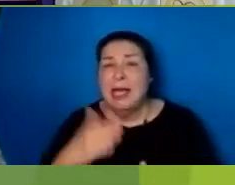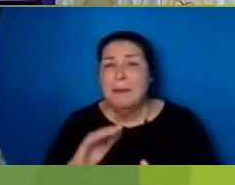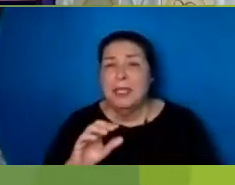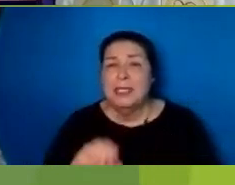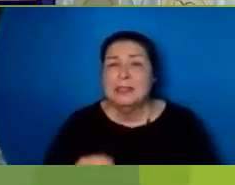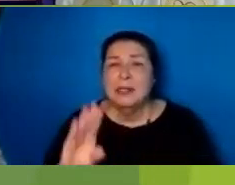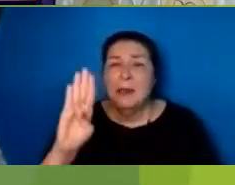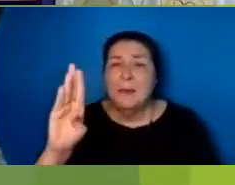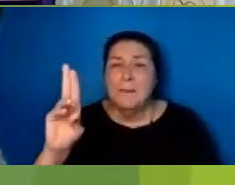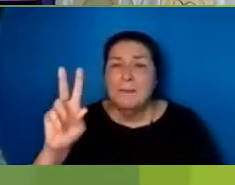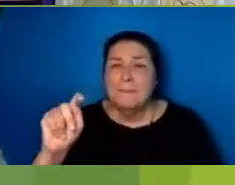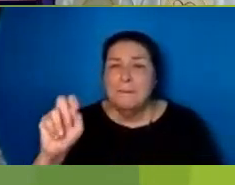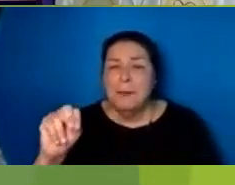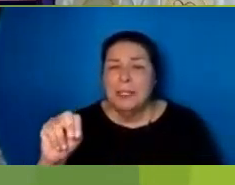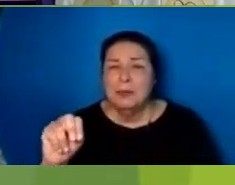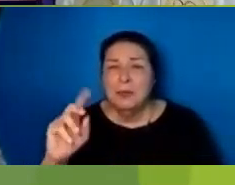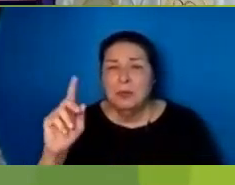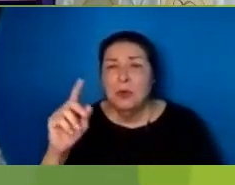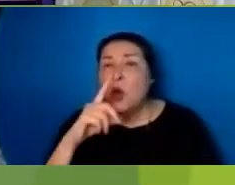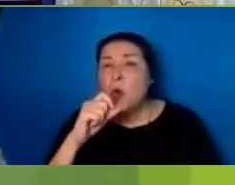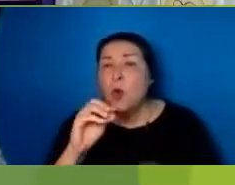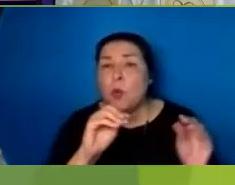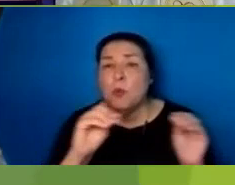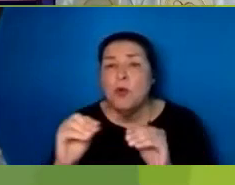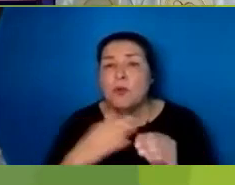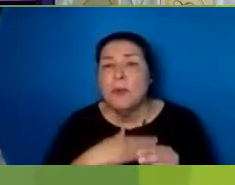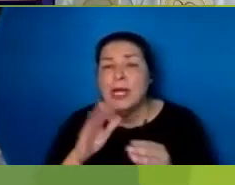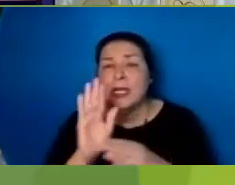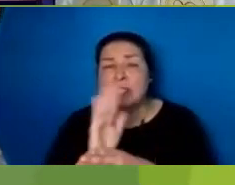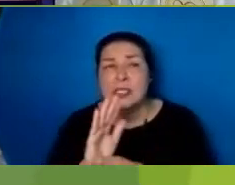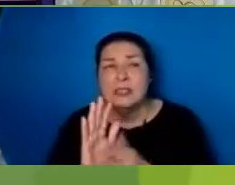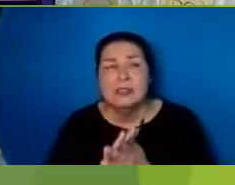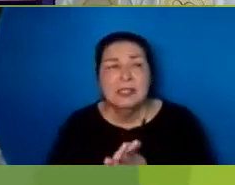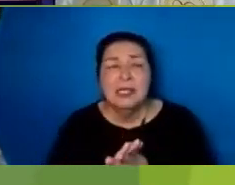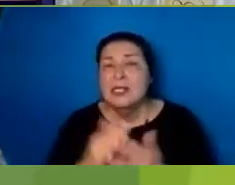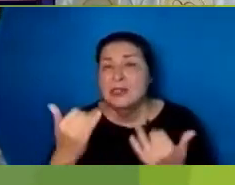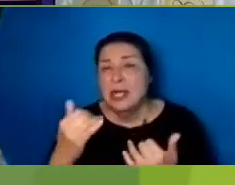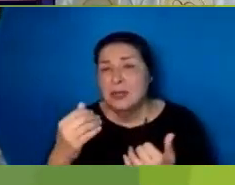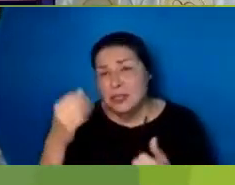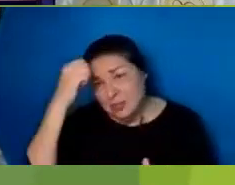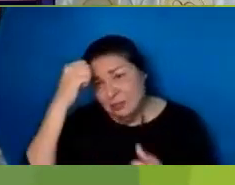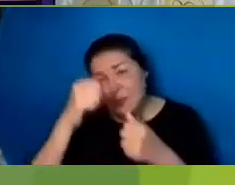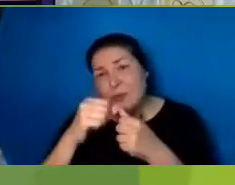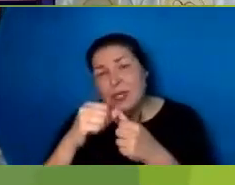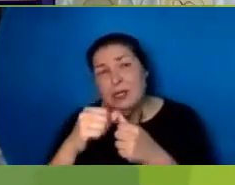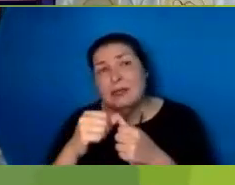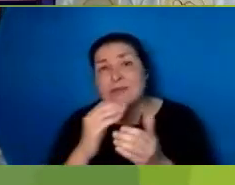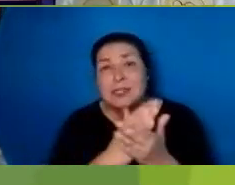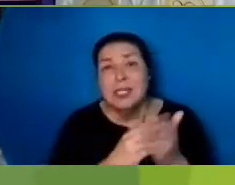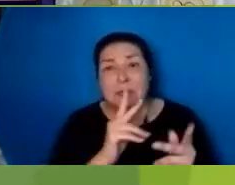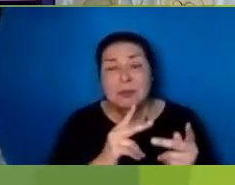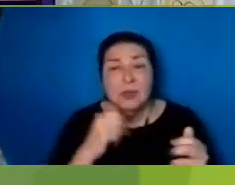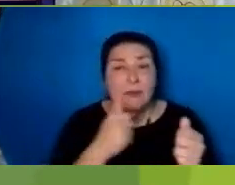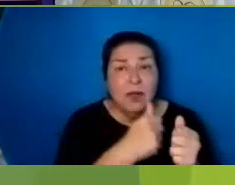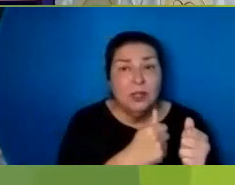Ended on the cross Those days of Happiness Are down With just a memory Some who had Followed Had already left Going to